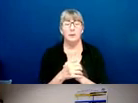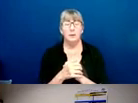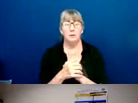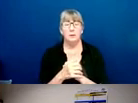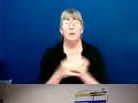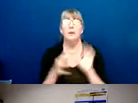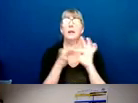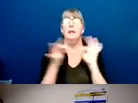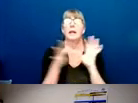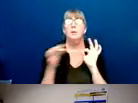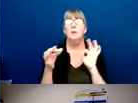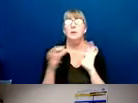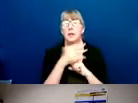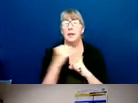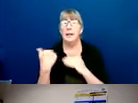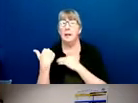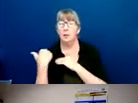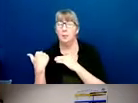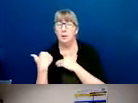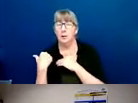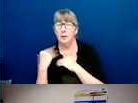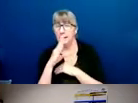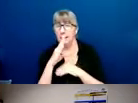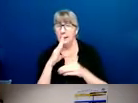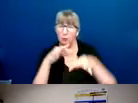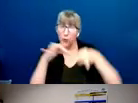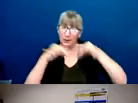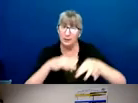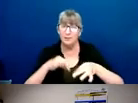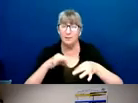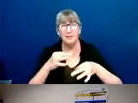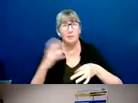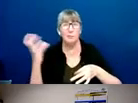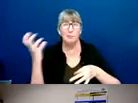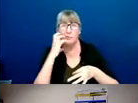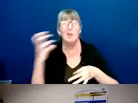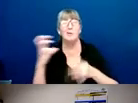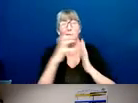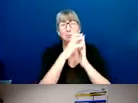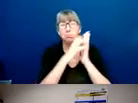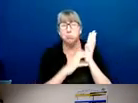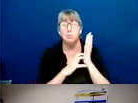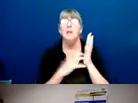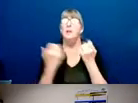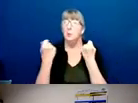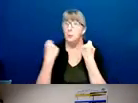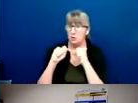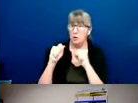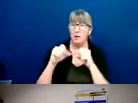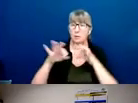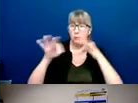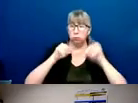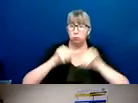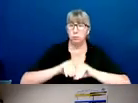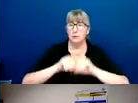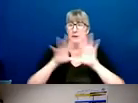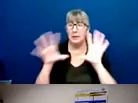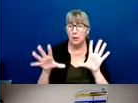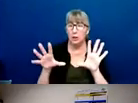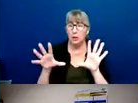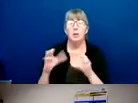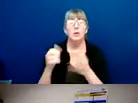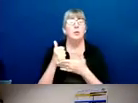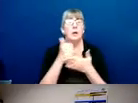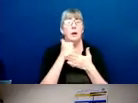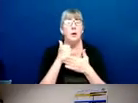directive can be a bit dense. So we have tried to provide very clear definitions that will help the user understand these